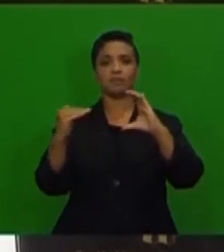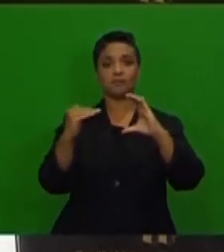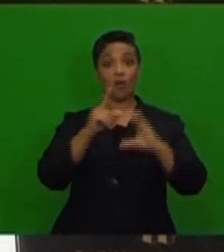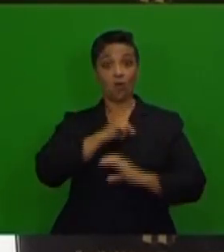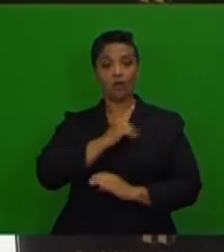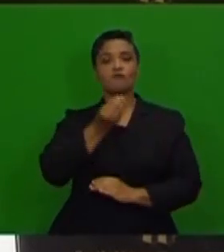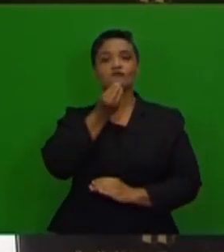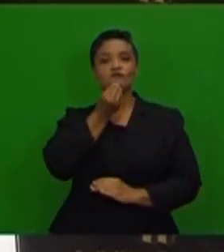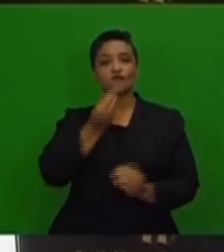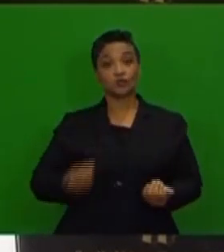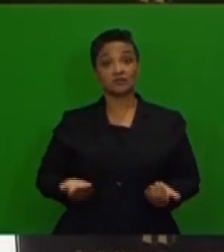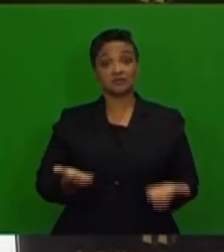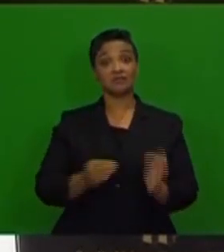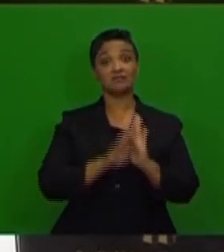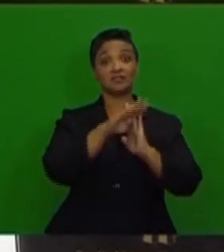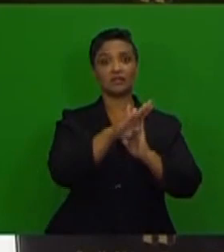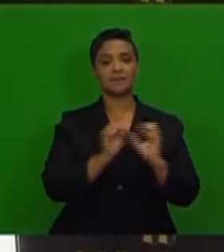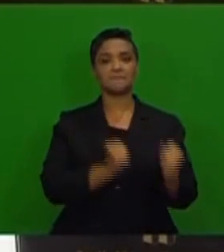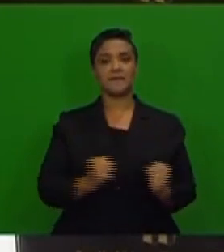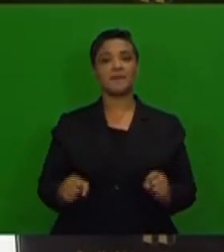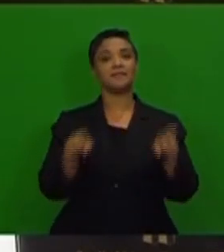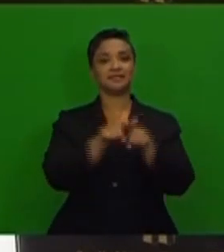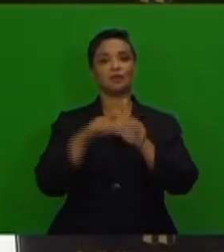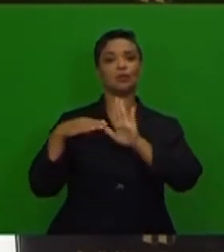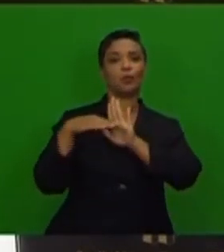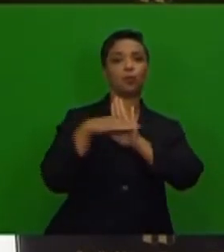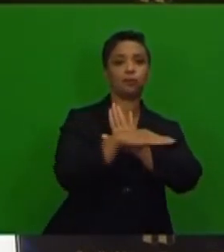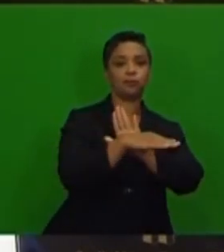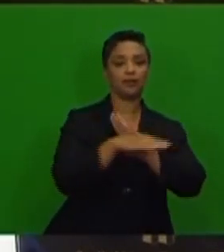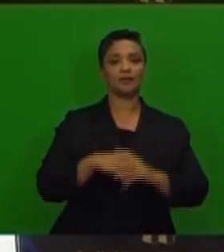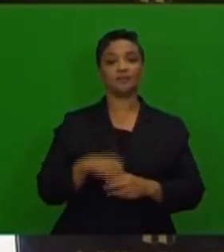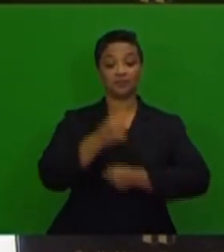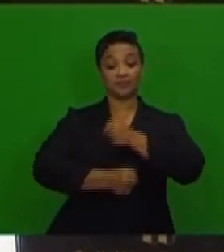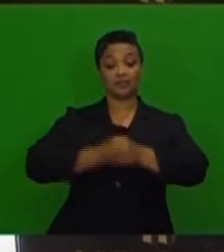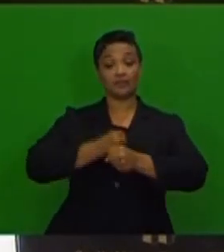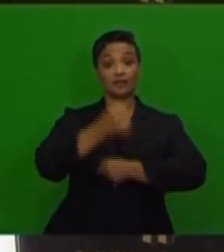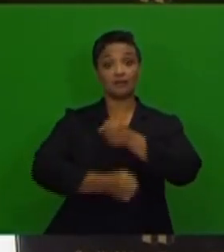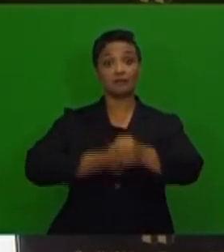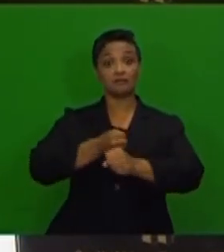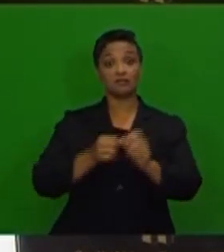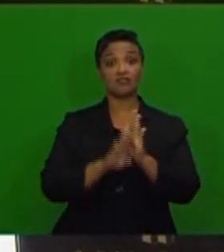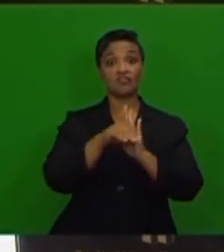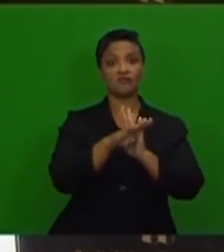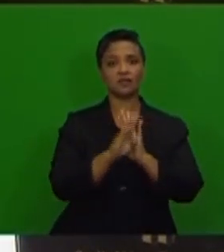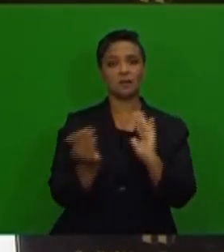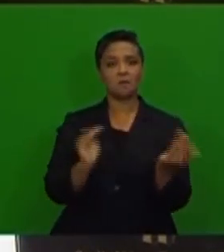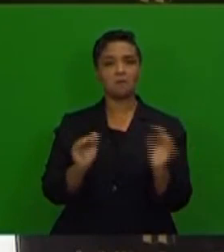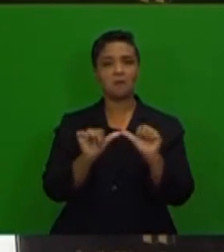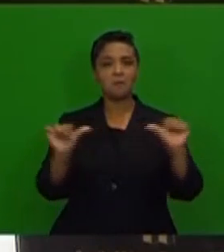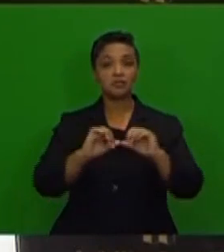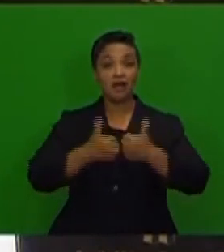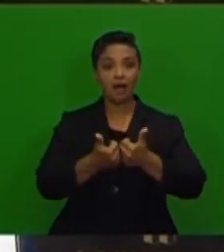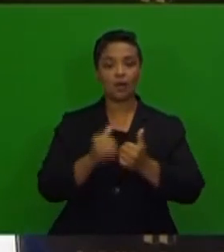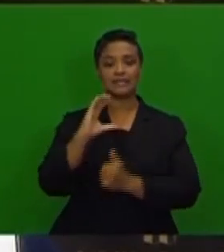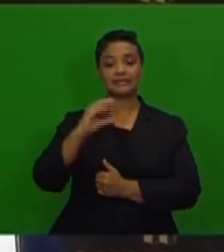remained subdued. The year-on-year inflation rate as measured by the Consumer Price Index for all